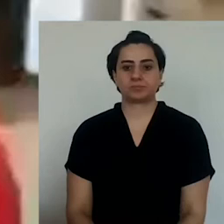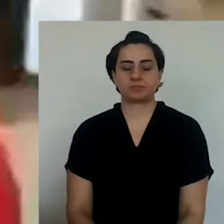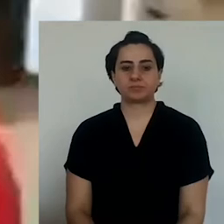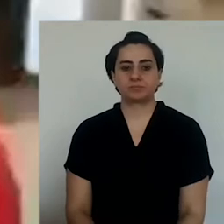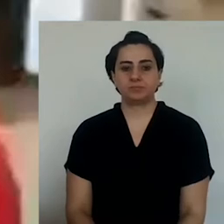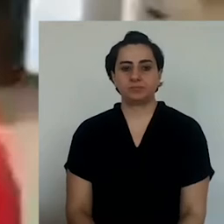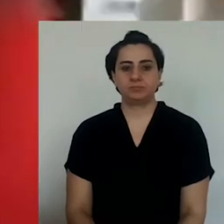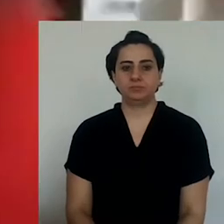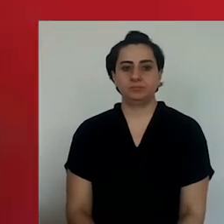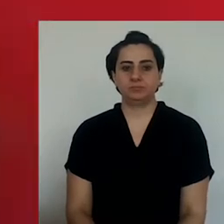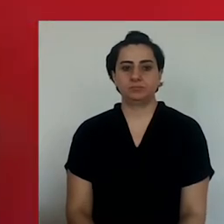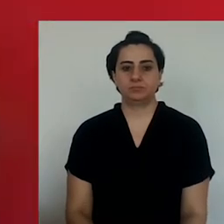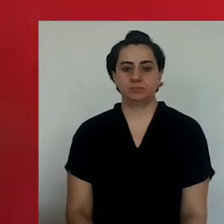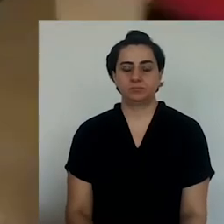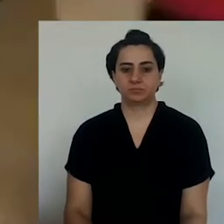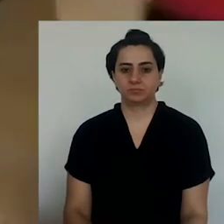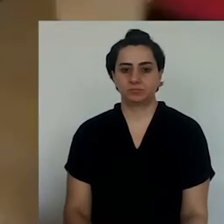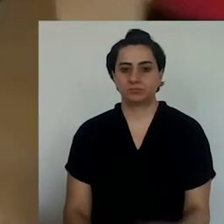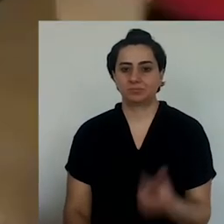Mild.